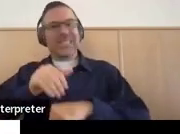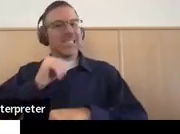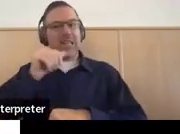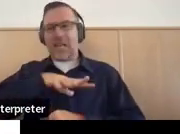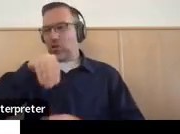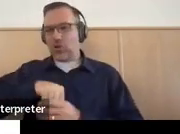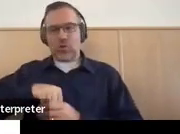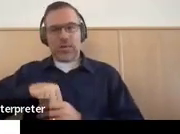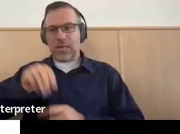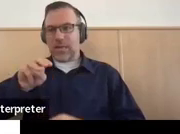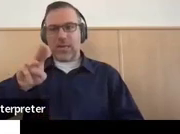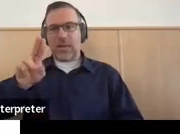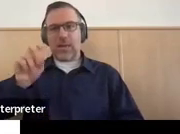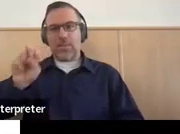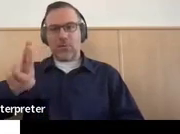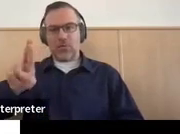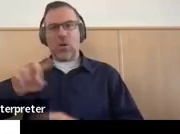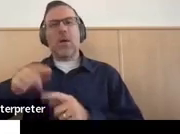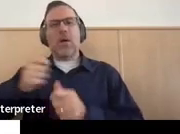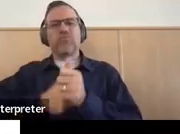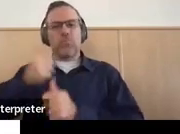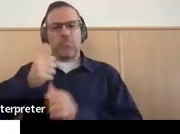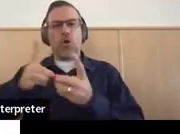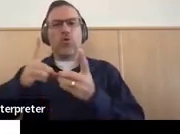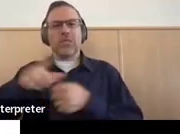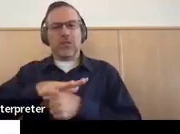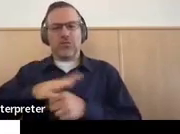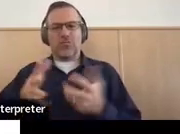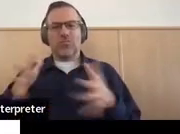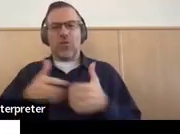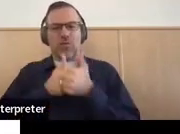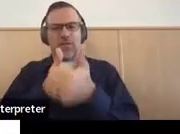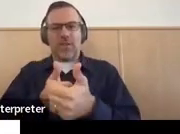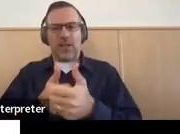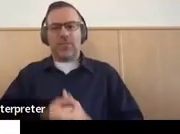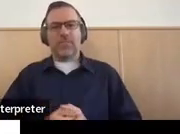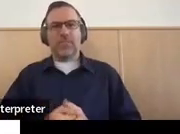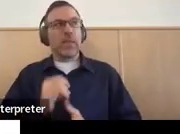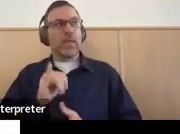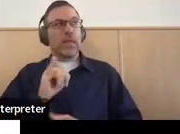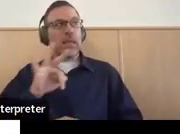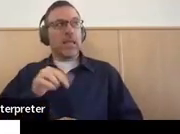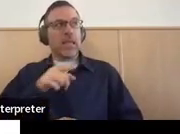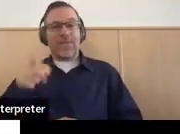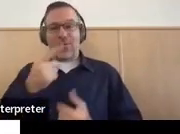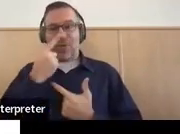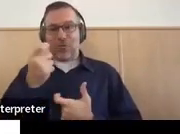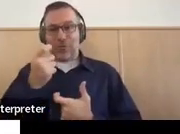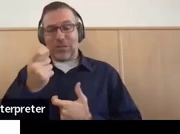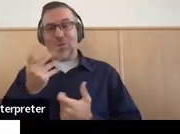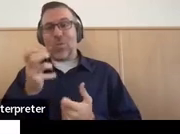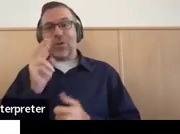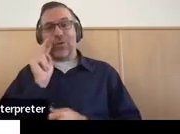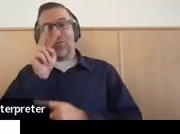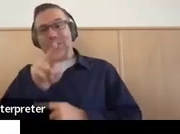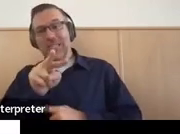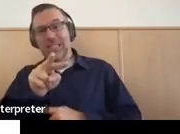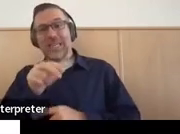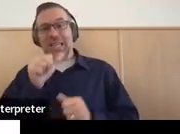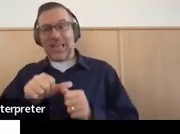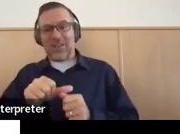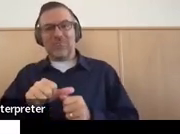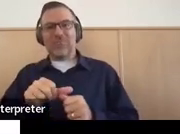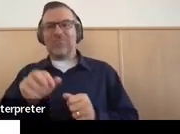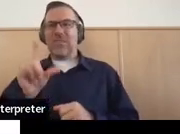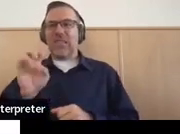districts are choosing to follow it. And if you want to look at that letter, that is a link to it right there.